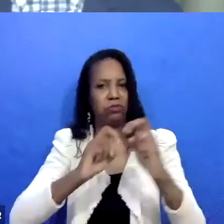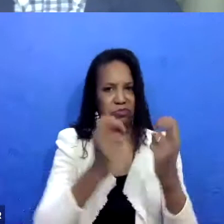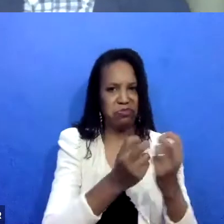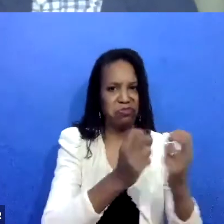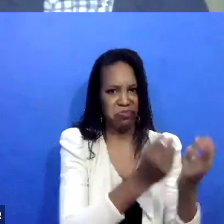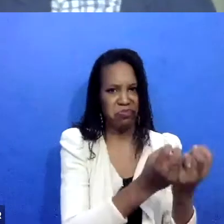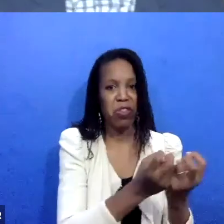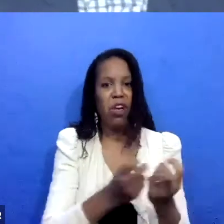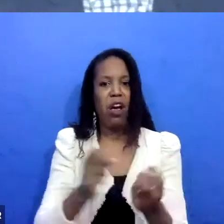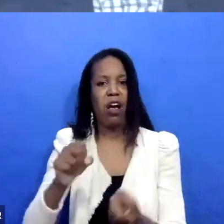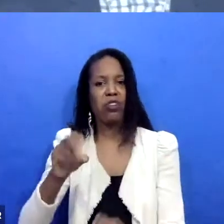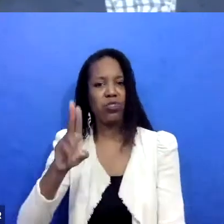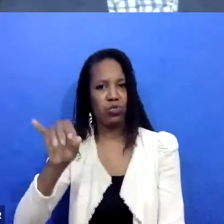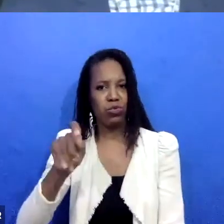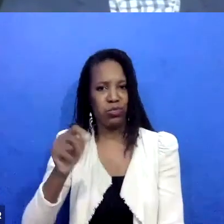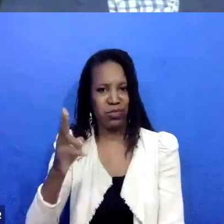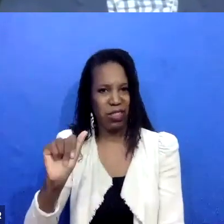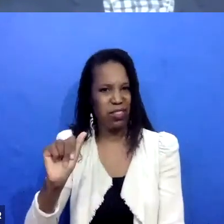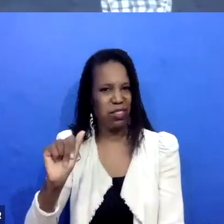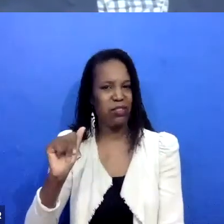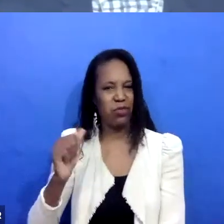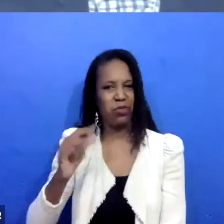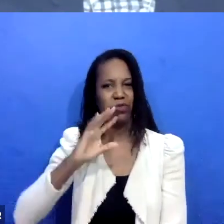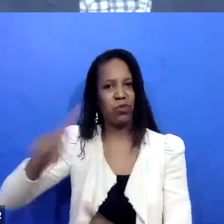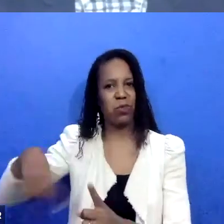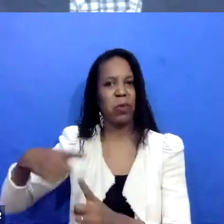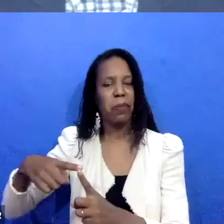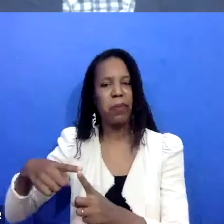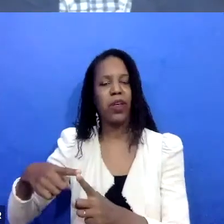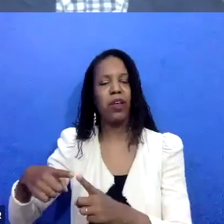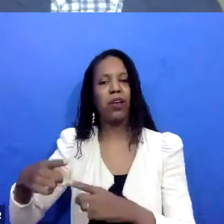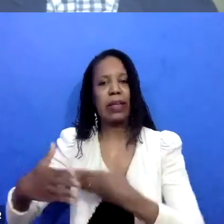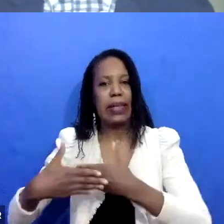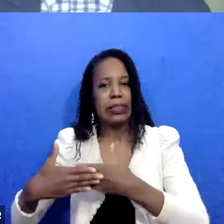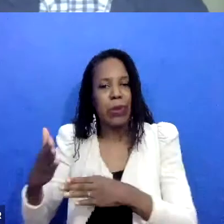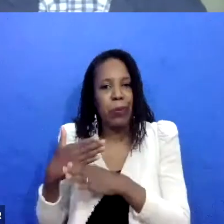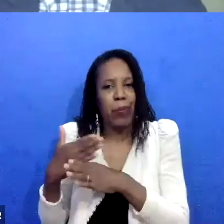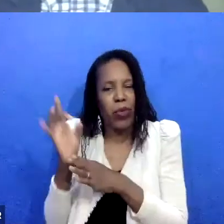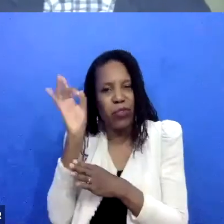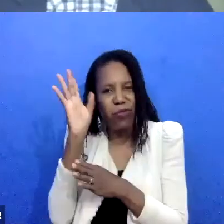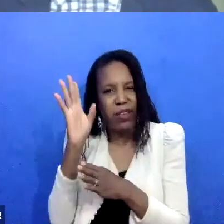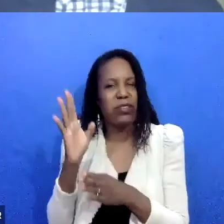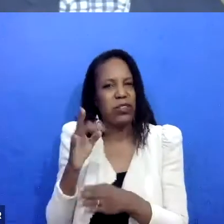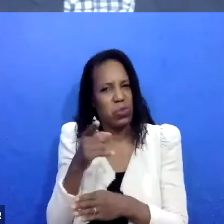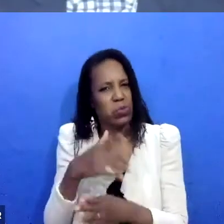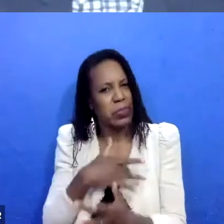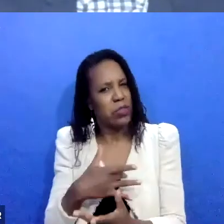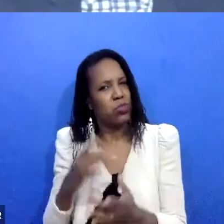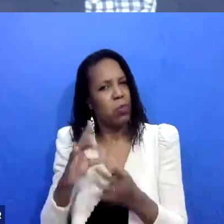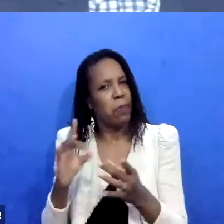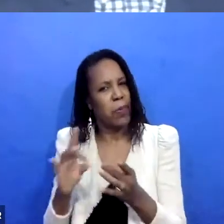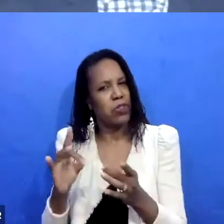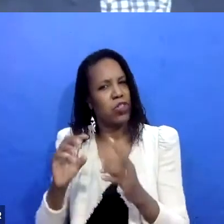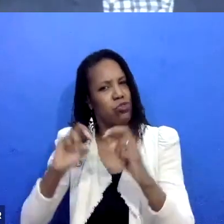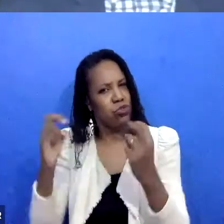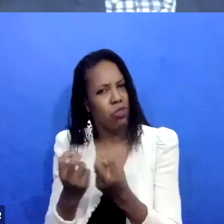responding to intimate partner violence. So can you talk a little bit about why circles over conferencing or